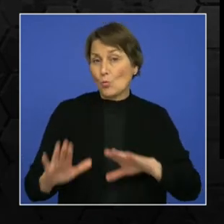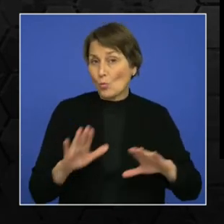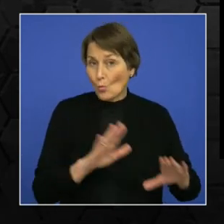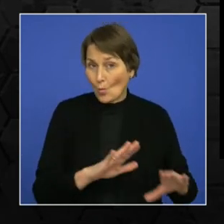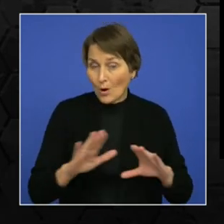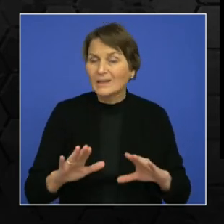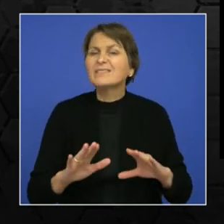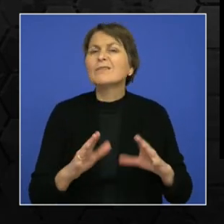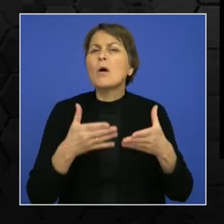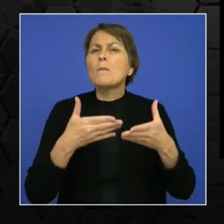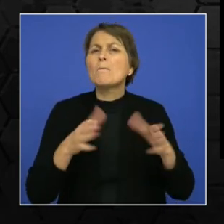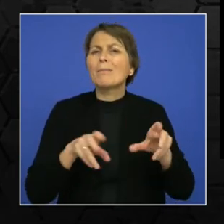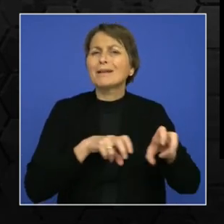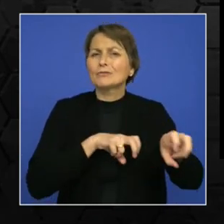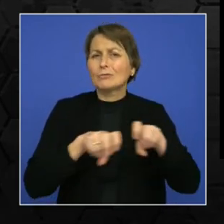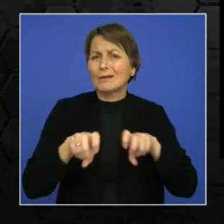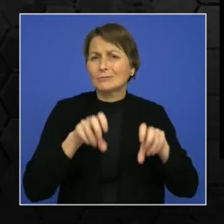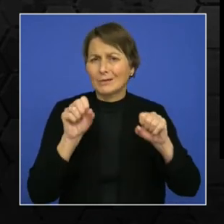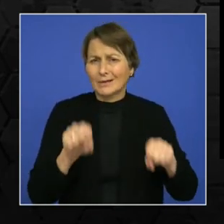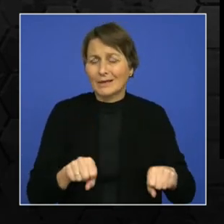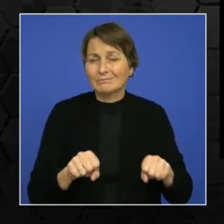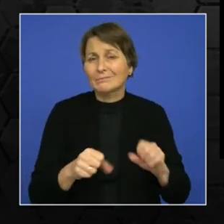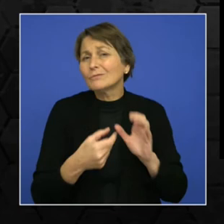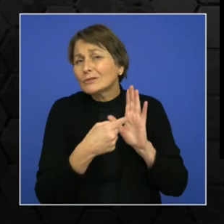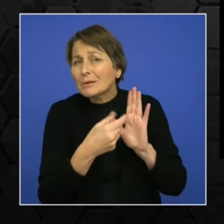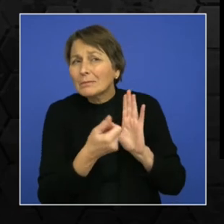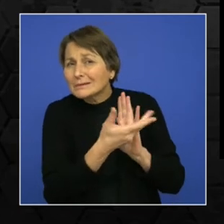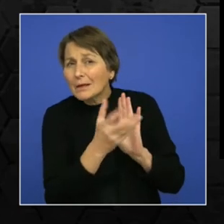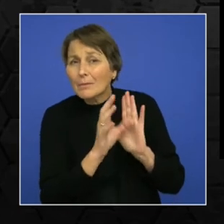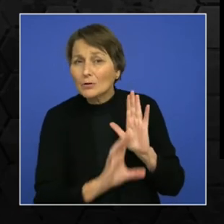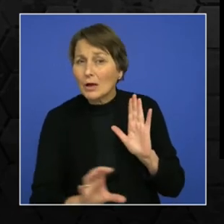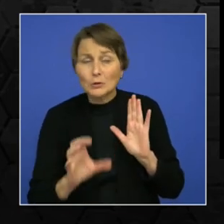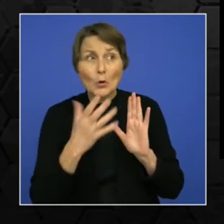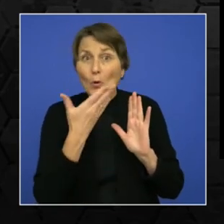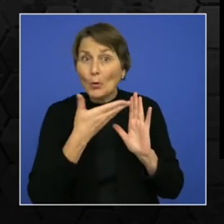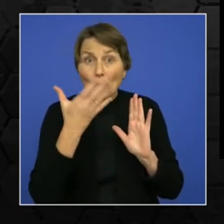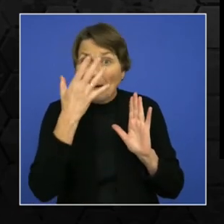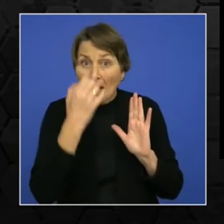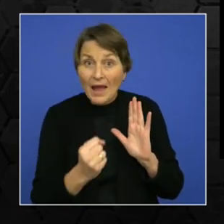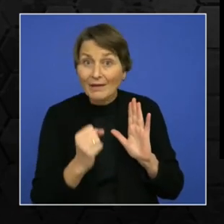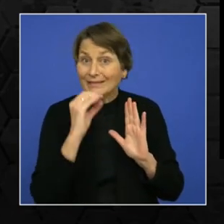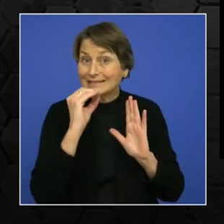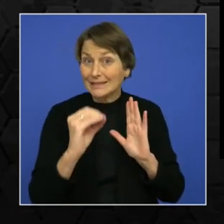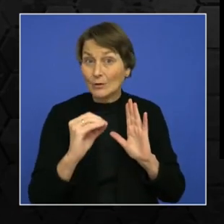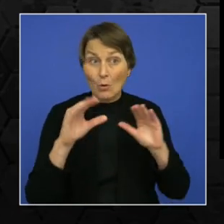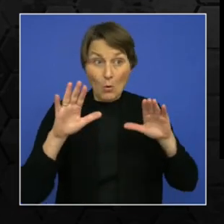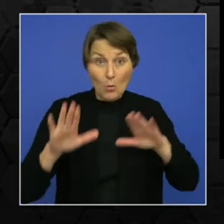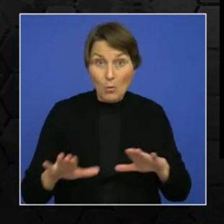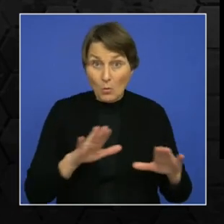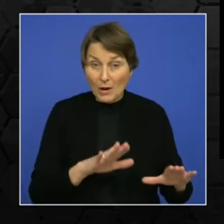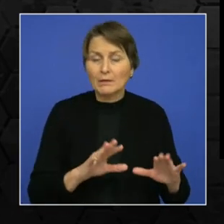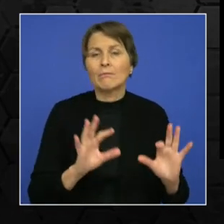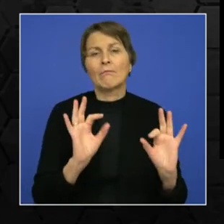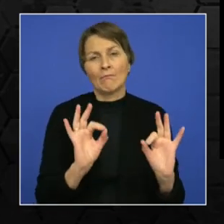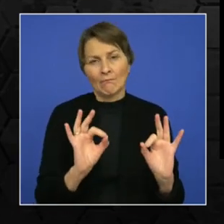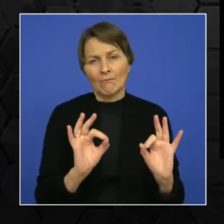even in some cases in some countries where there is no system of zero weight for public transportation systems. So this is an important example that is